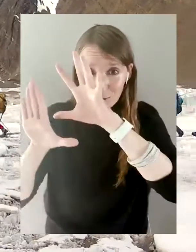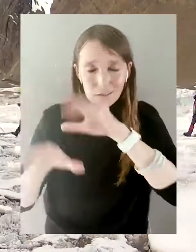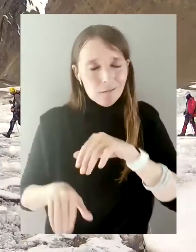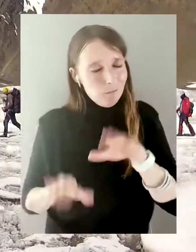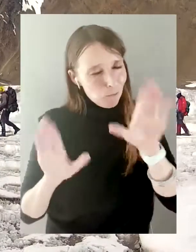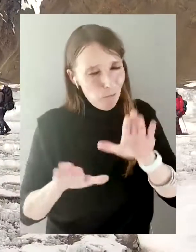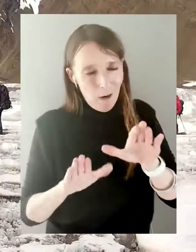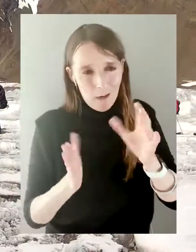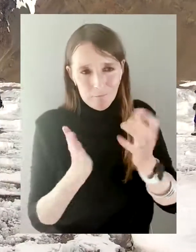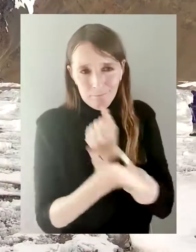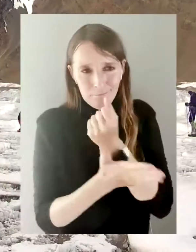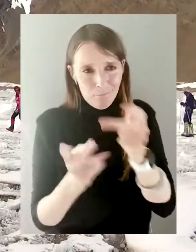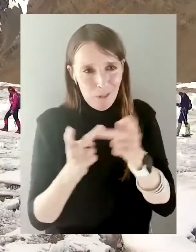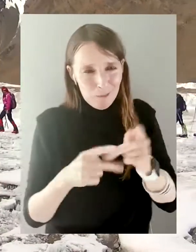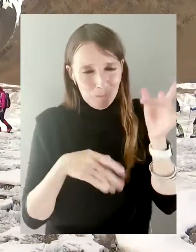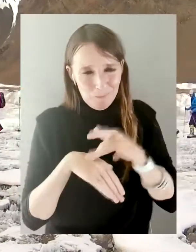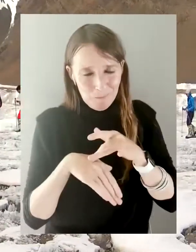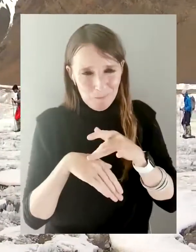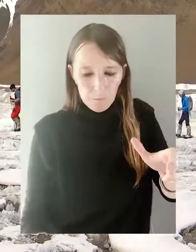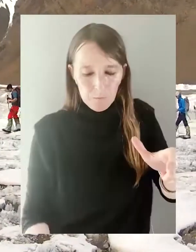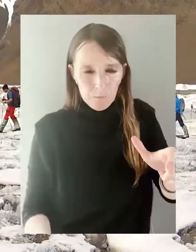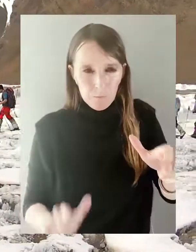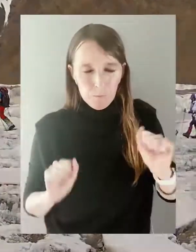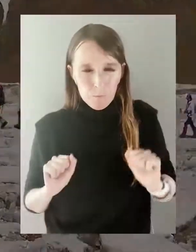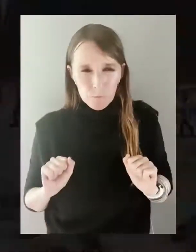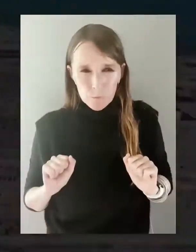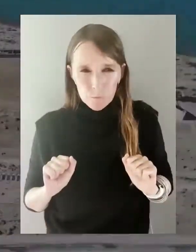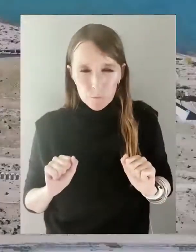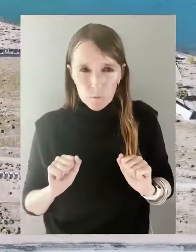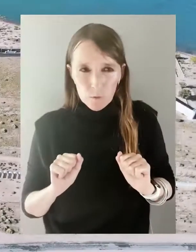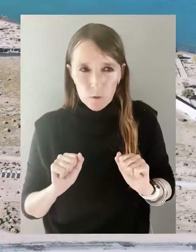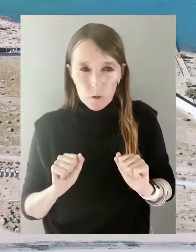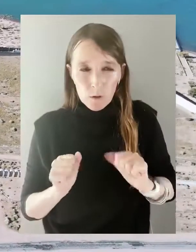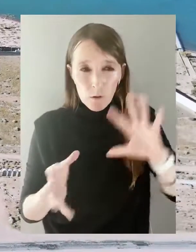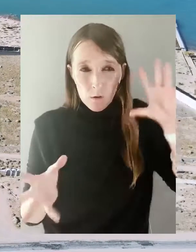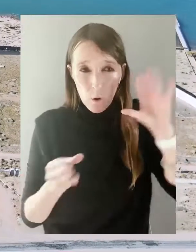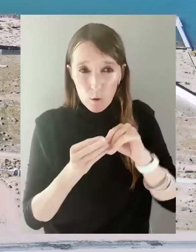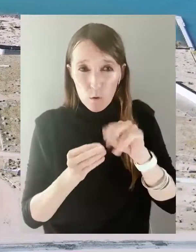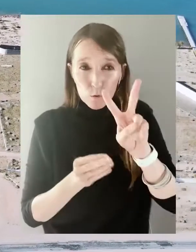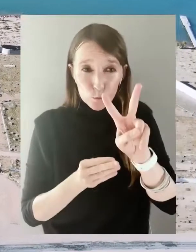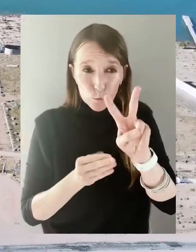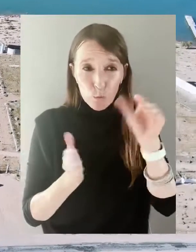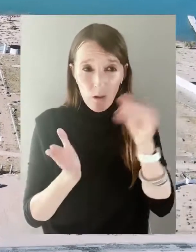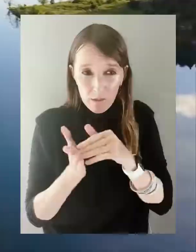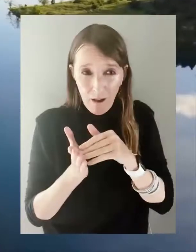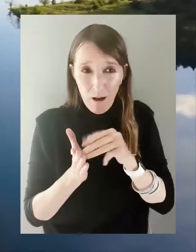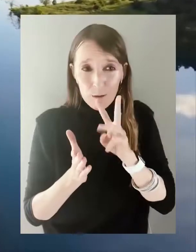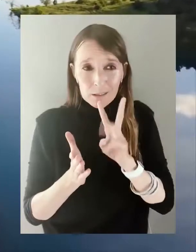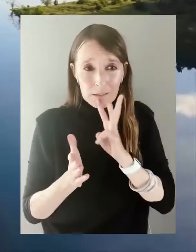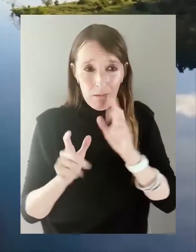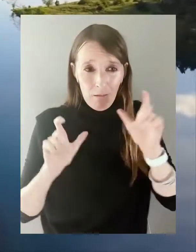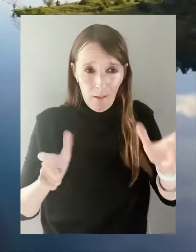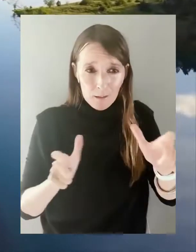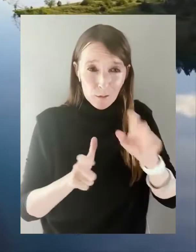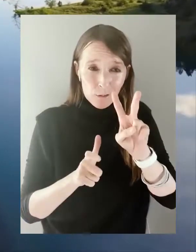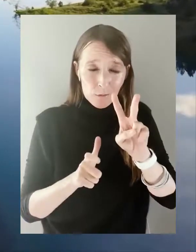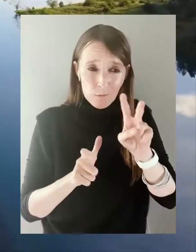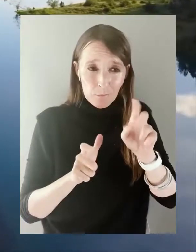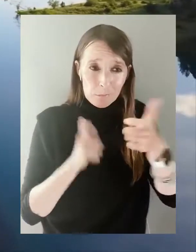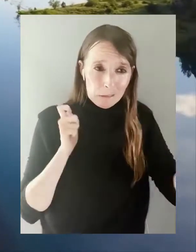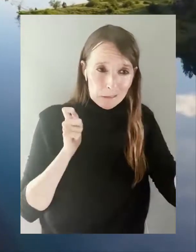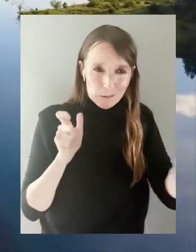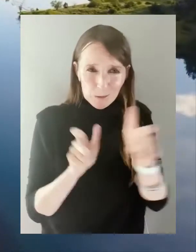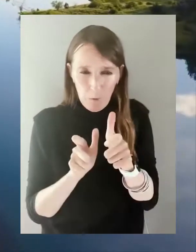for alpinism and mountaineering. Kyrgyzstan is a country of celestial lakes. There are almost 2